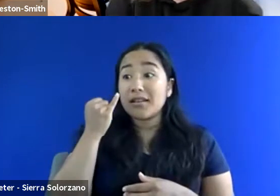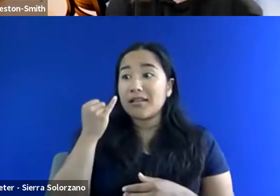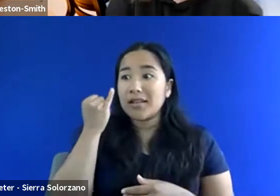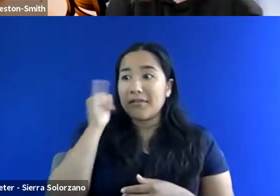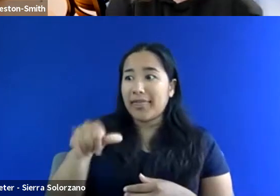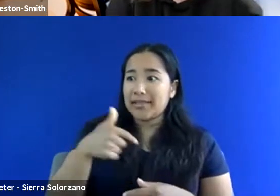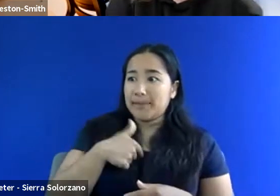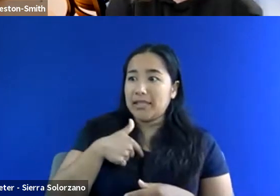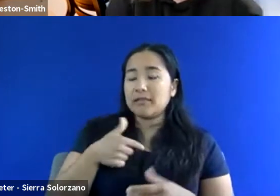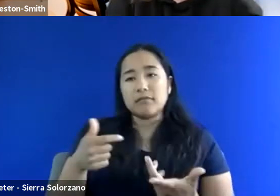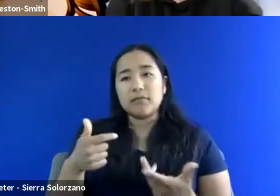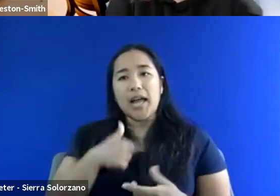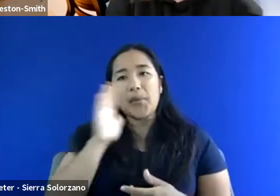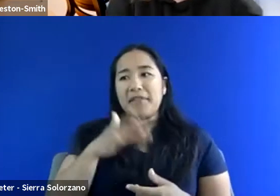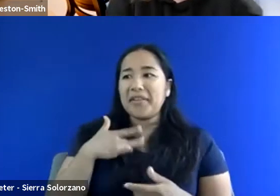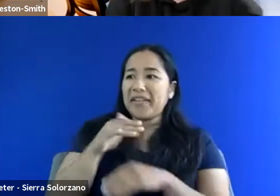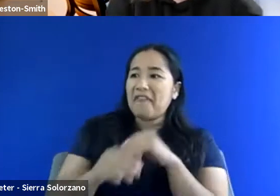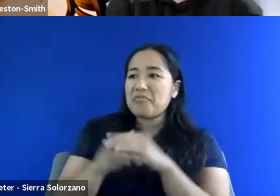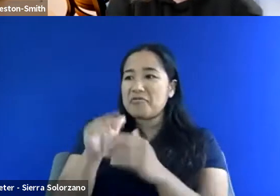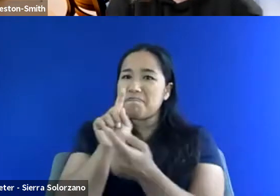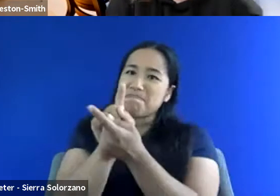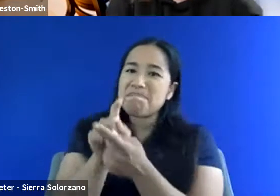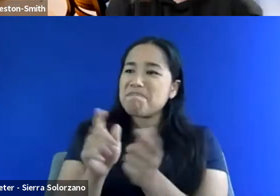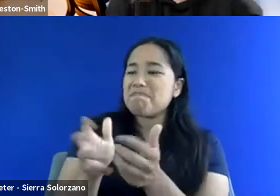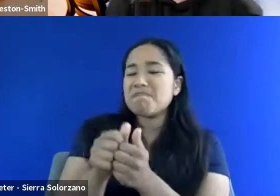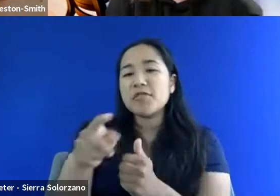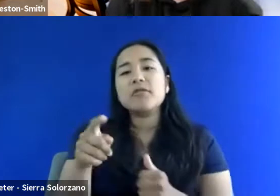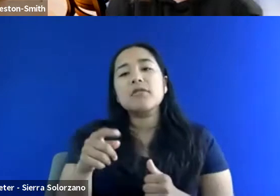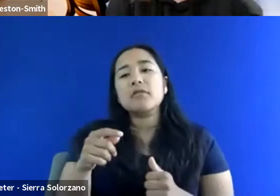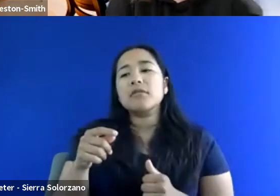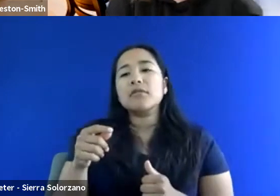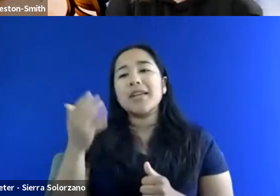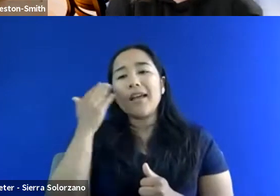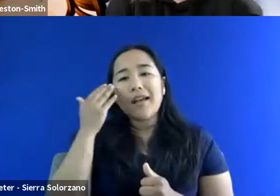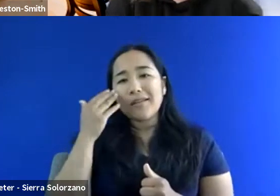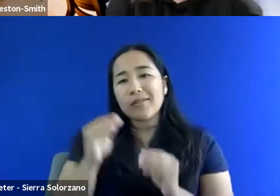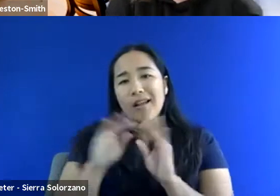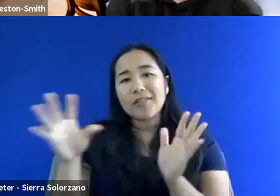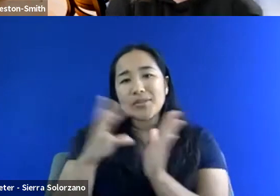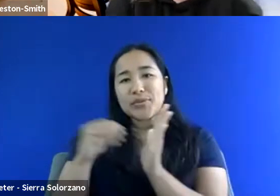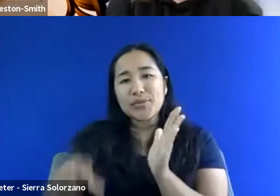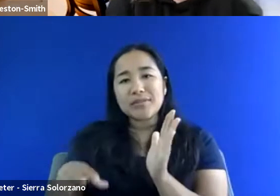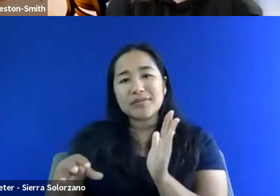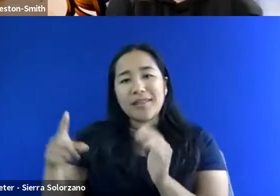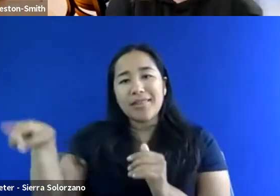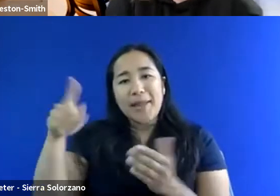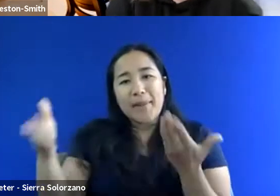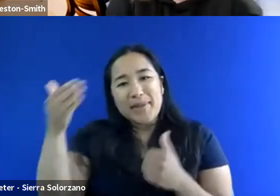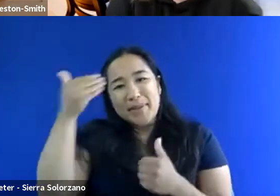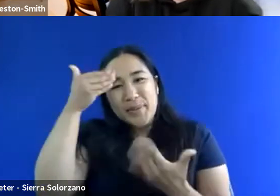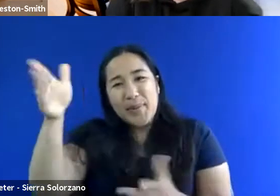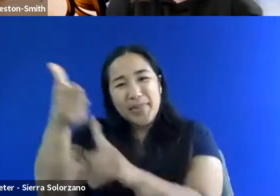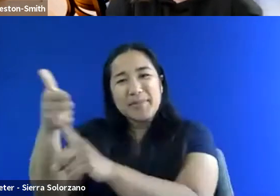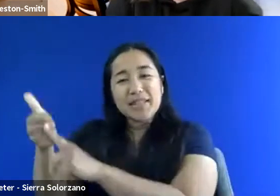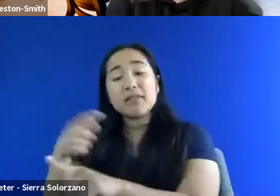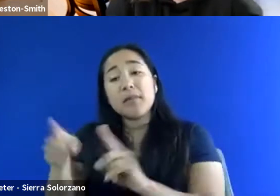like, you know, this is why I have these implicit biases about, or I know your students aren't going to say, this is why I have these implicit biases, but they may say like, this is why I'm